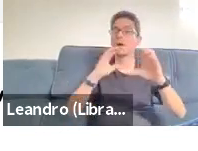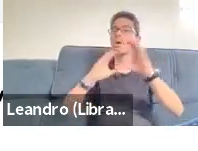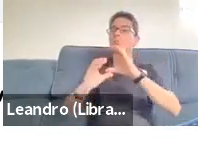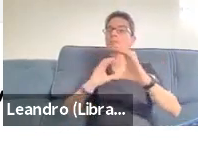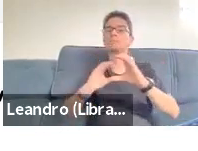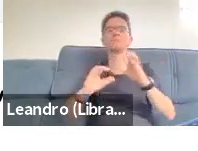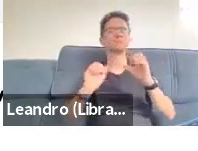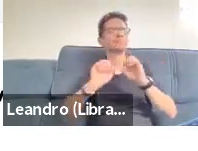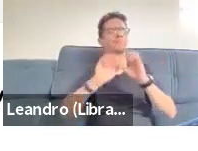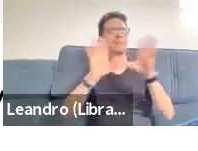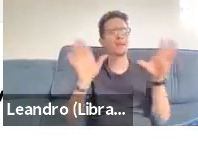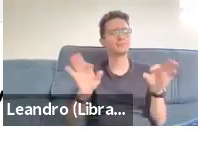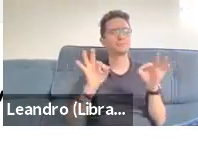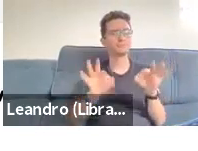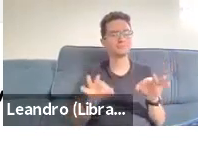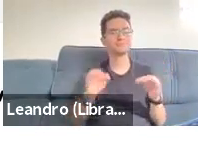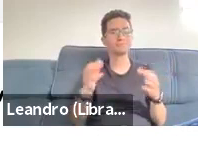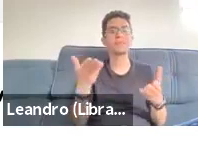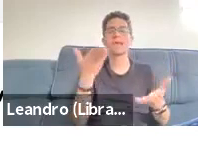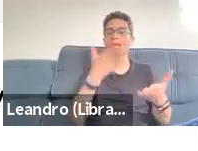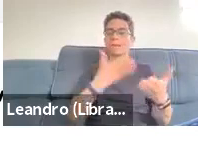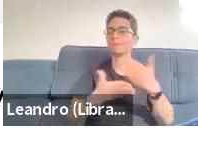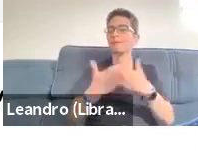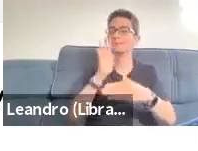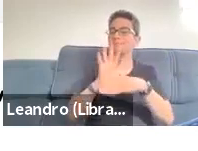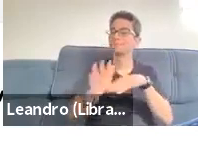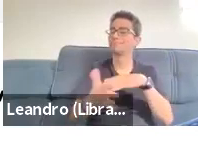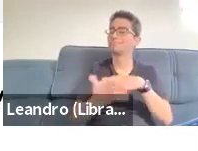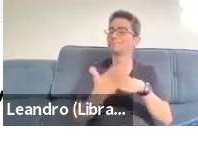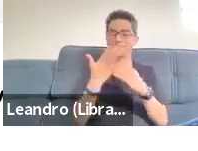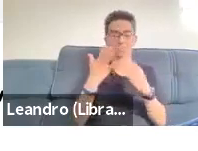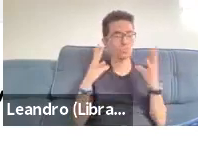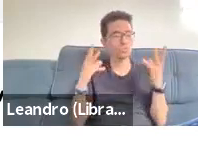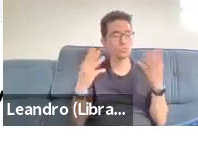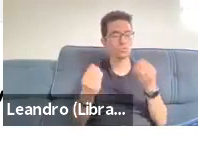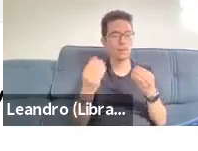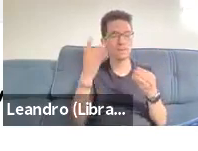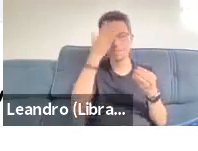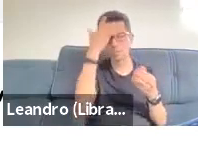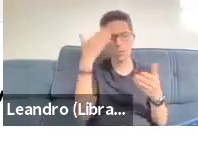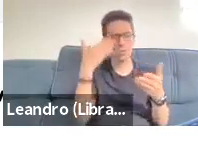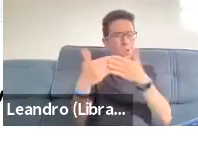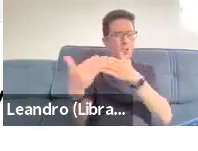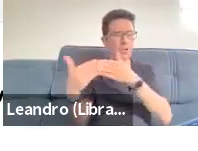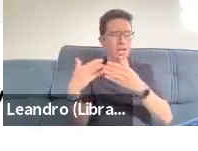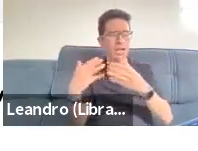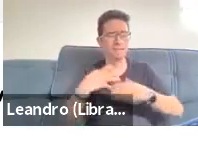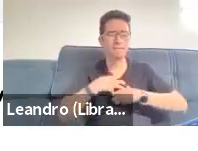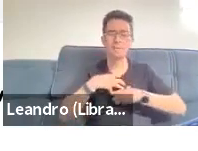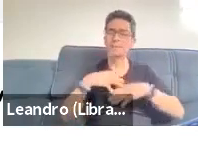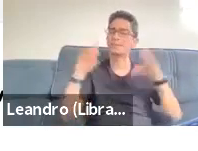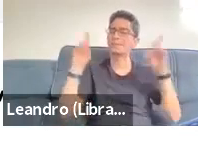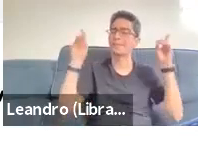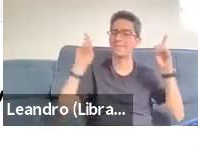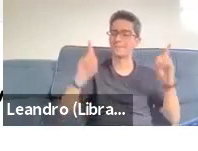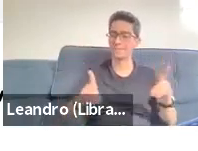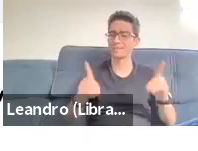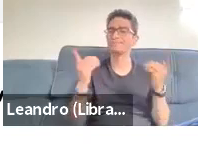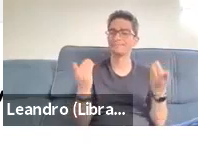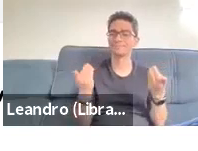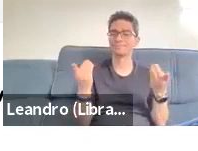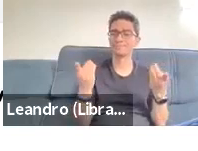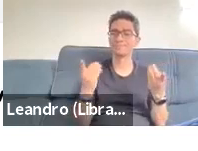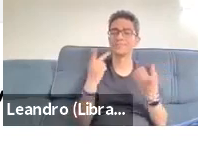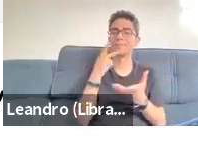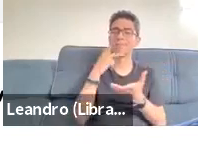of people, all the people in the interaction in these communicative activities. So it's a novel approach that's aimed at supporting communicative interactions